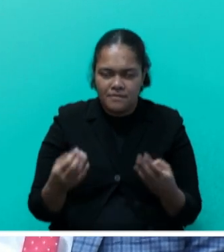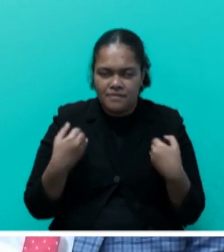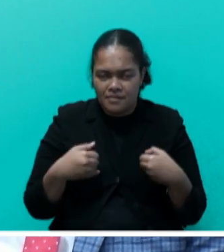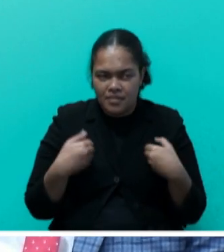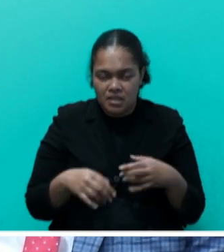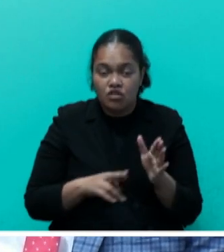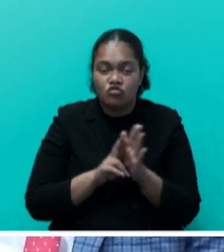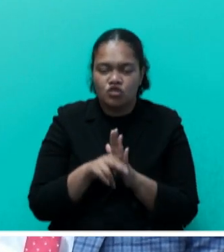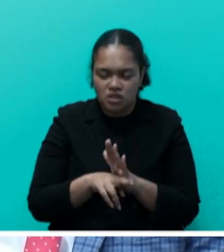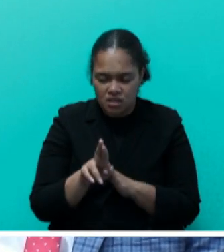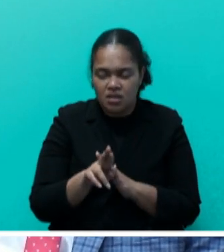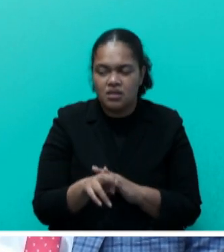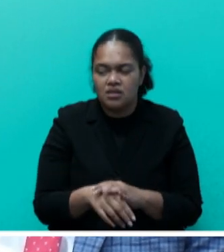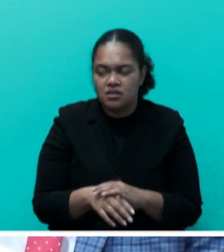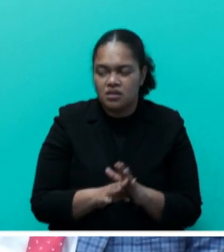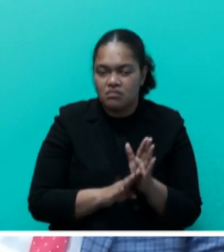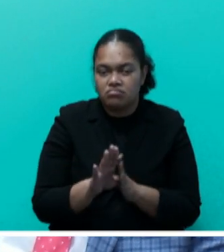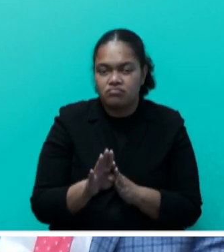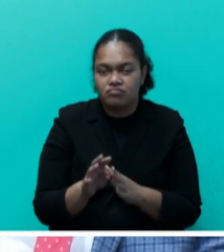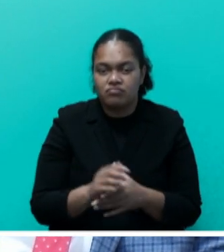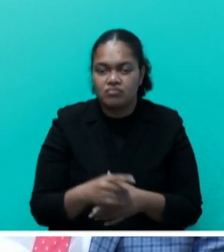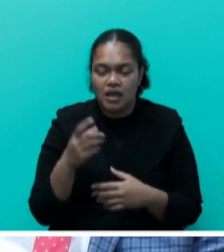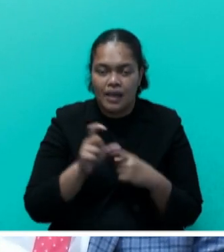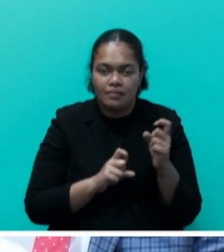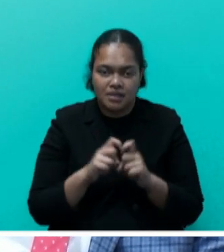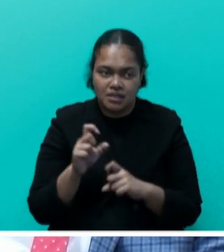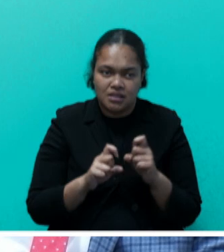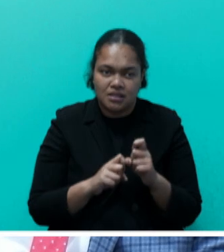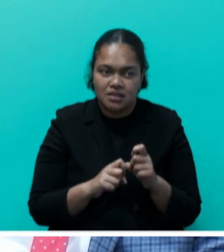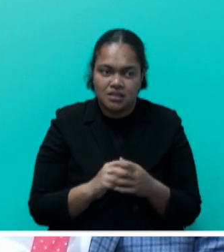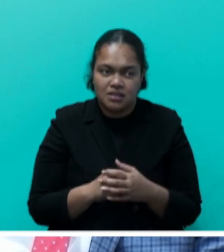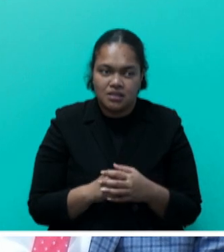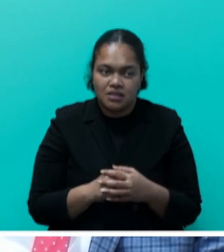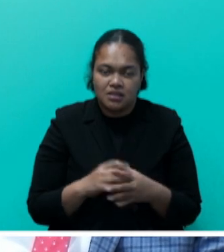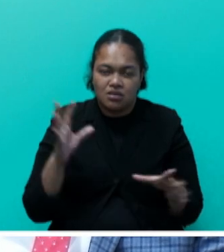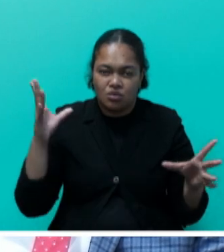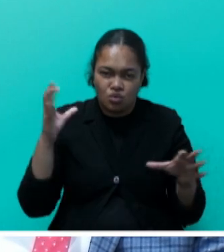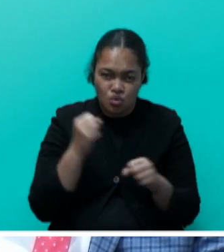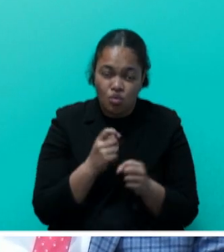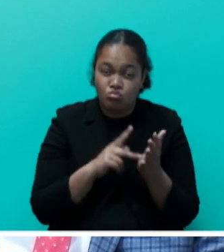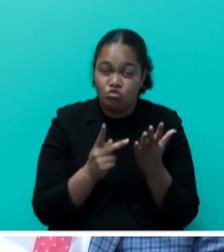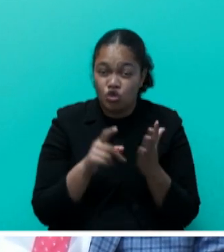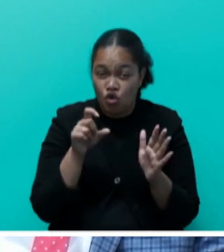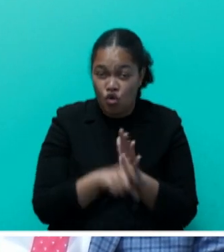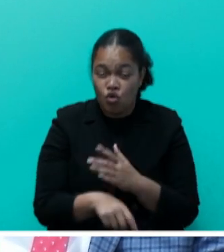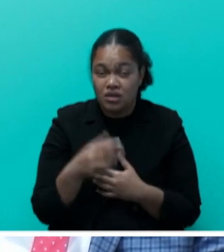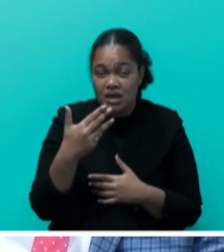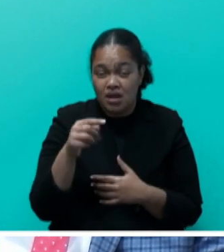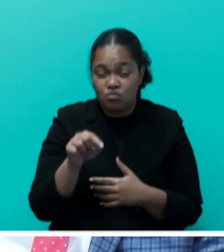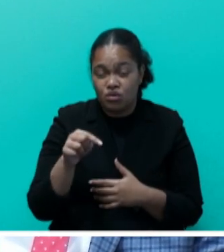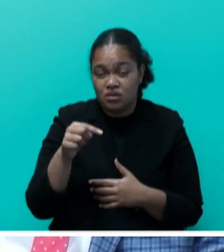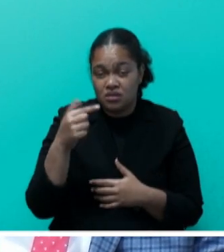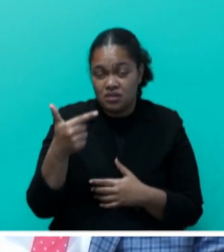resiliency and water conveyance capacity. Totalling project costs of 9.7 million,